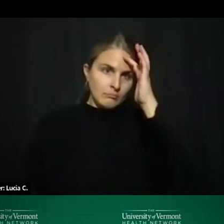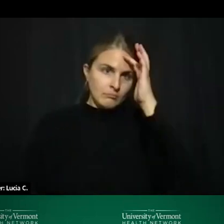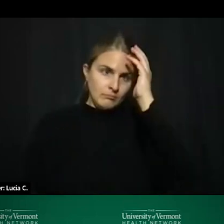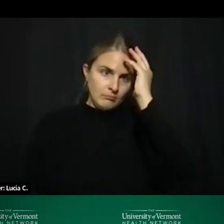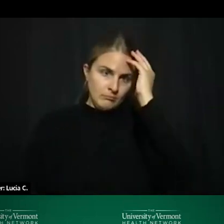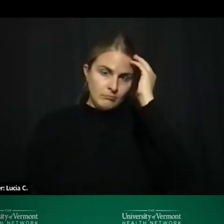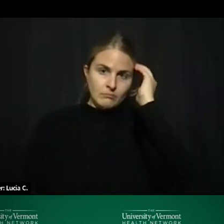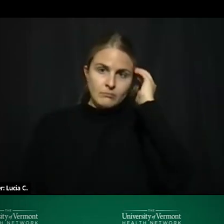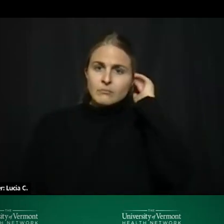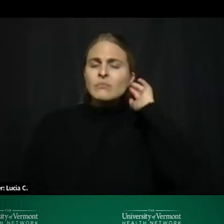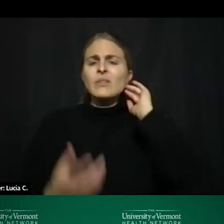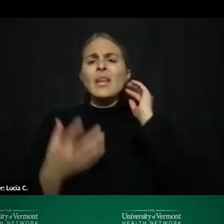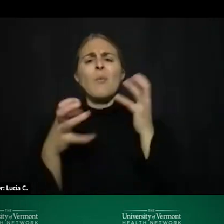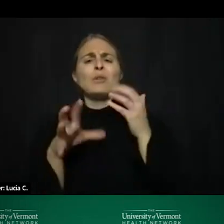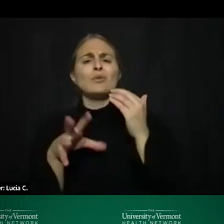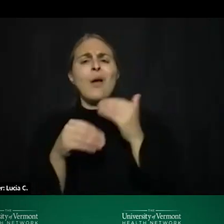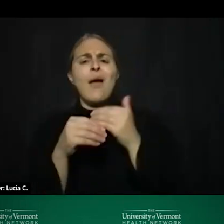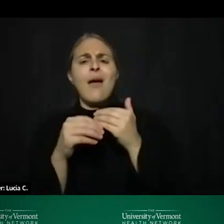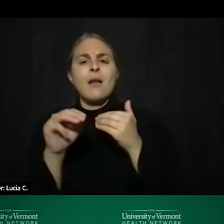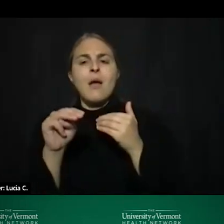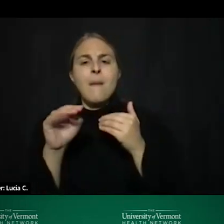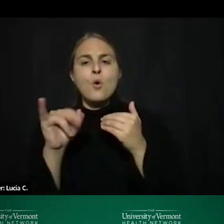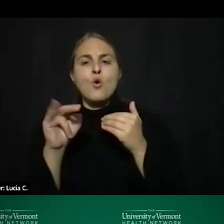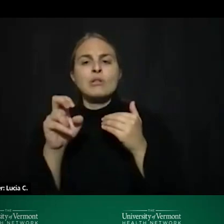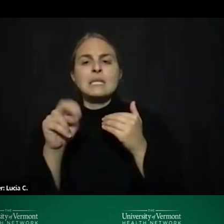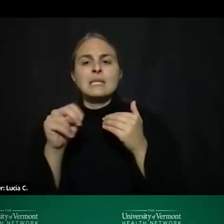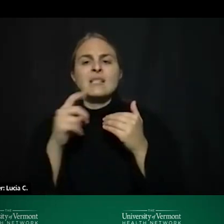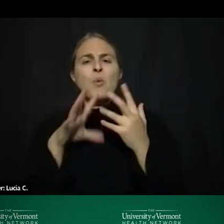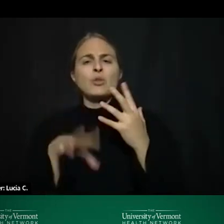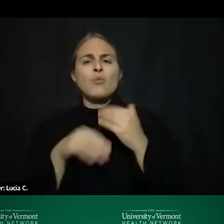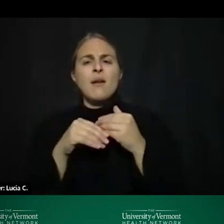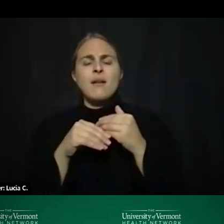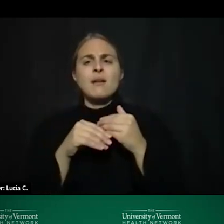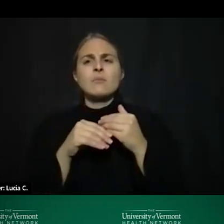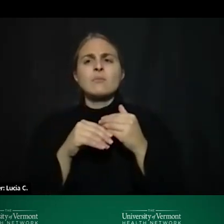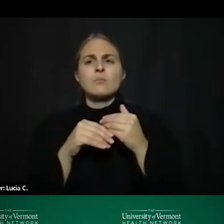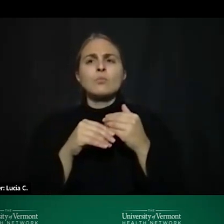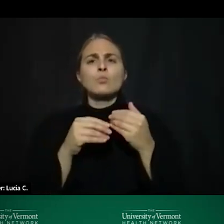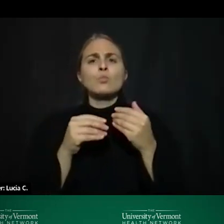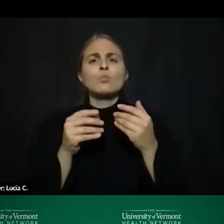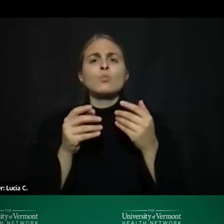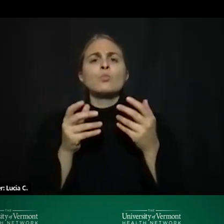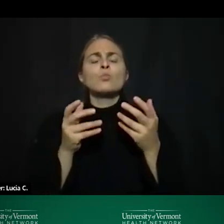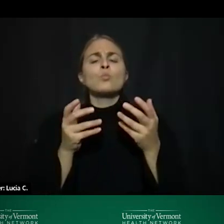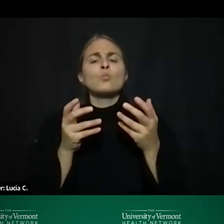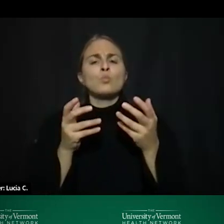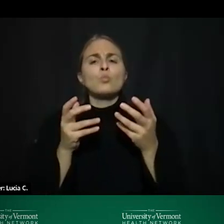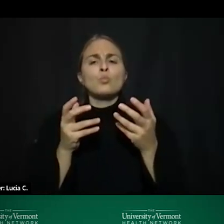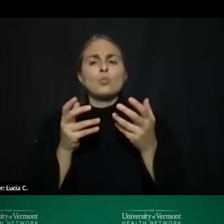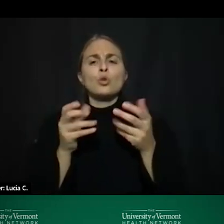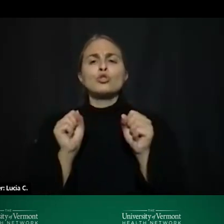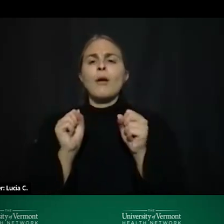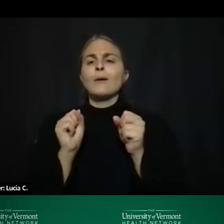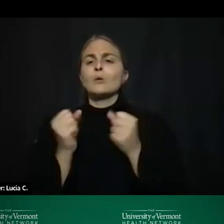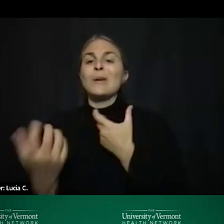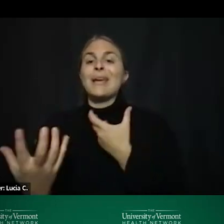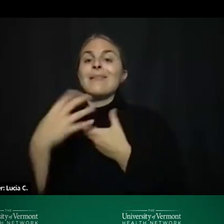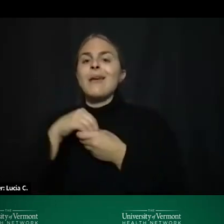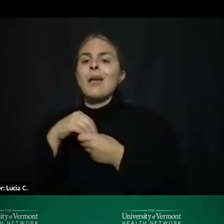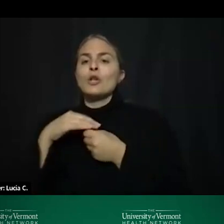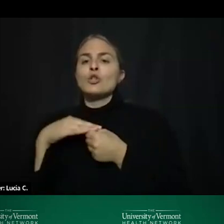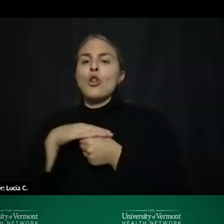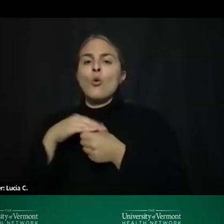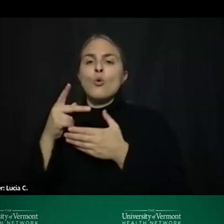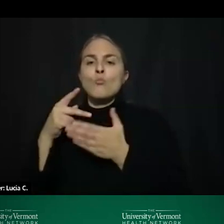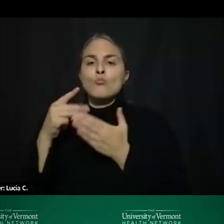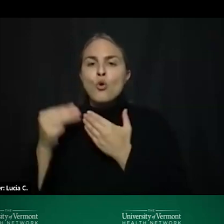i'll just add that we're also um engaging local programs and resources certainly